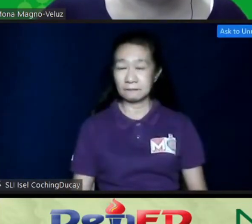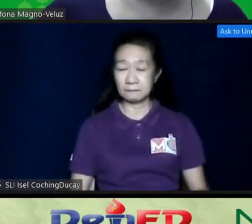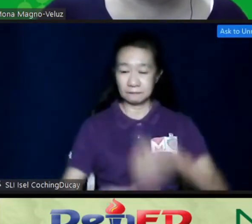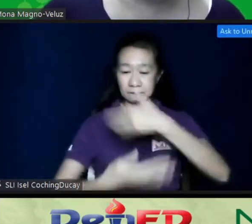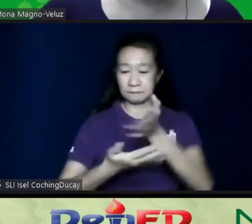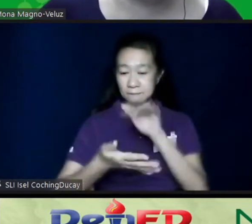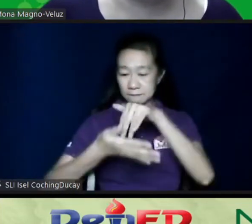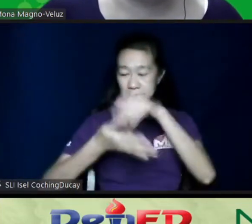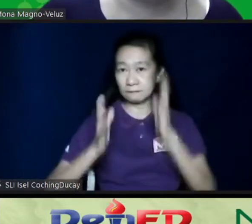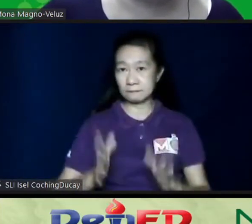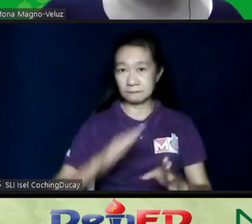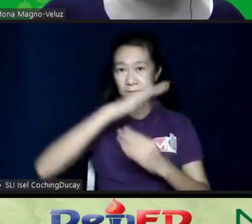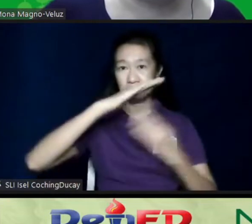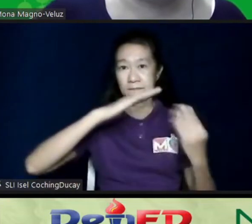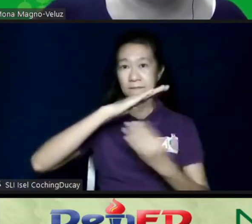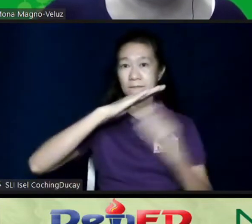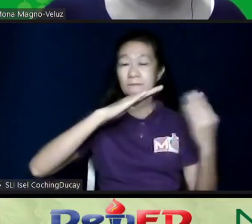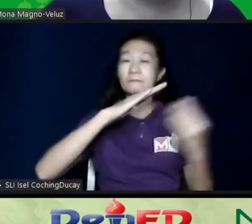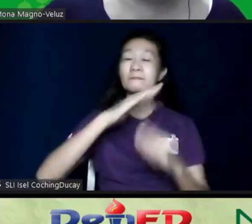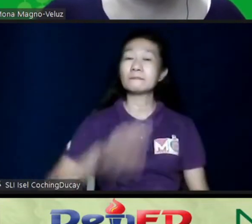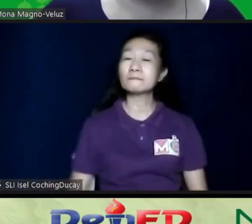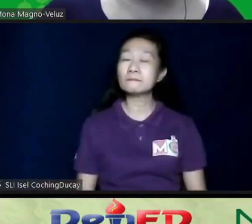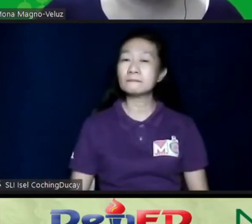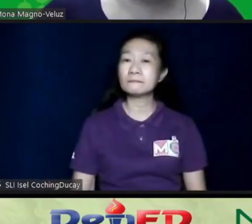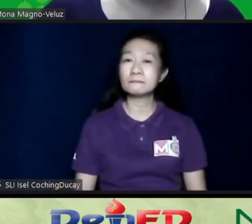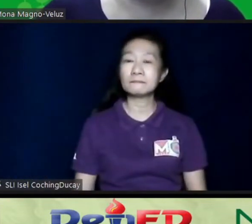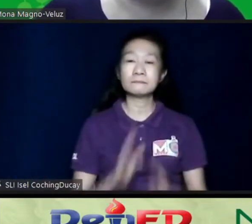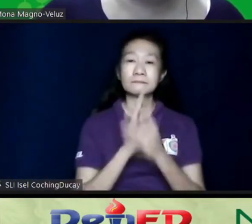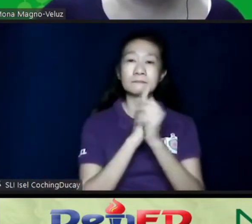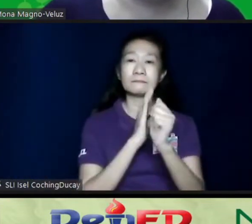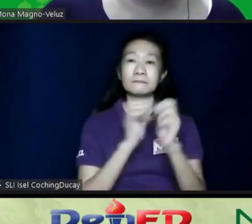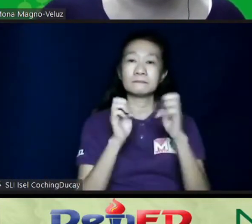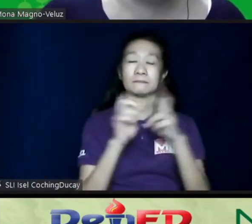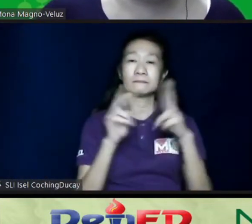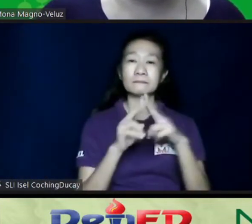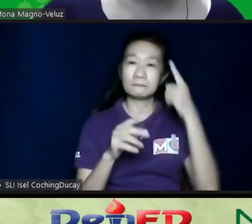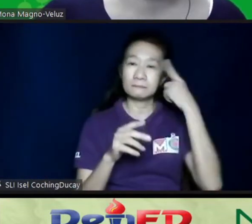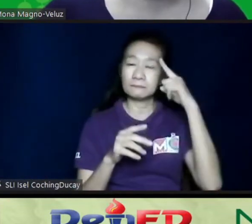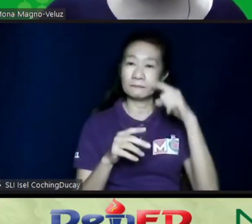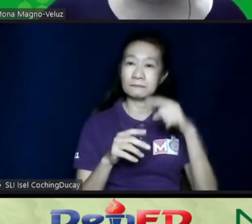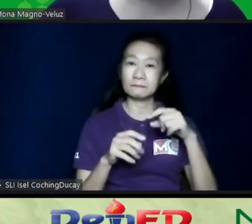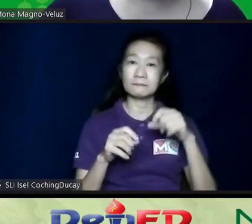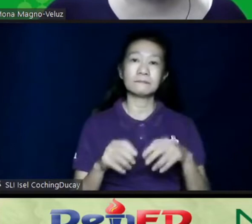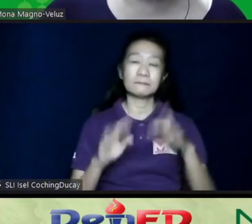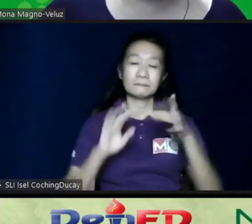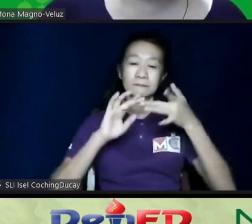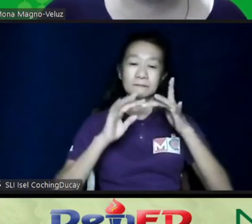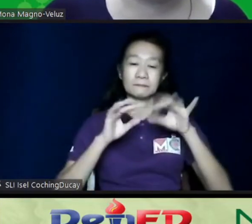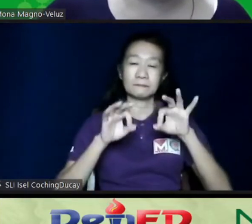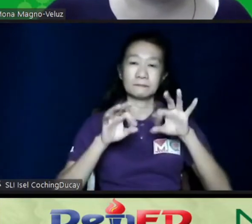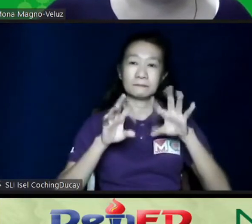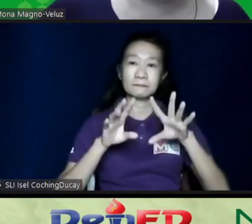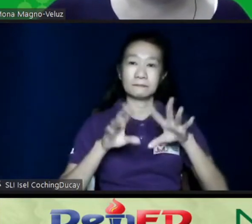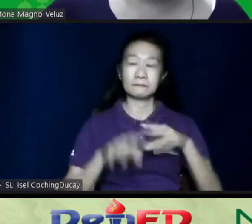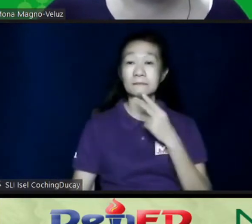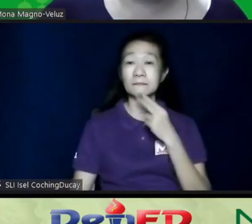the basic skills needed for online selling. So, very cute